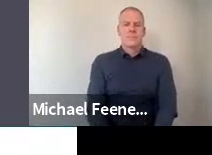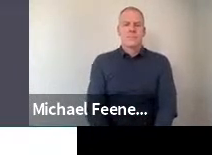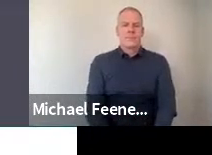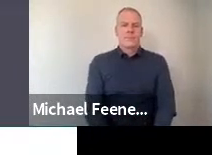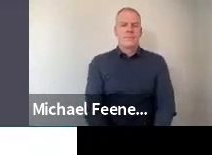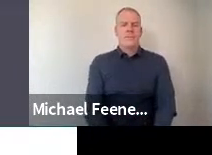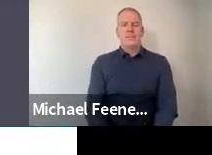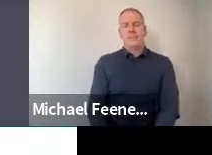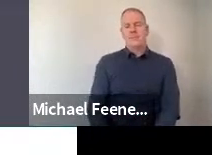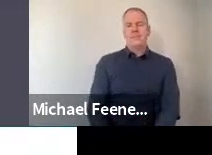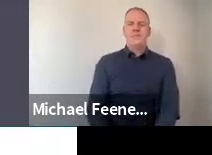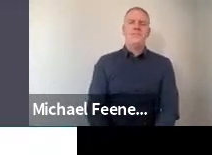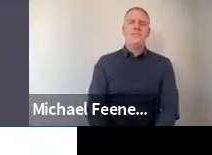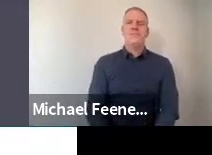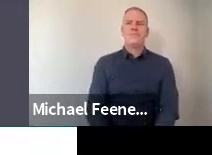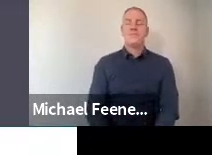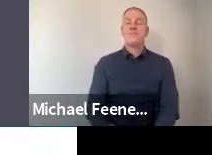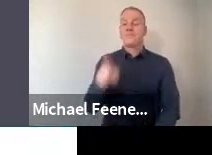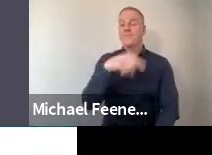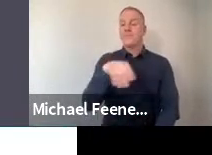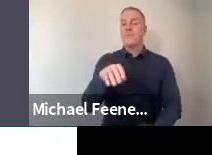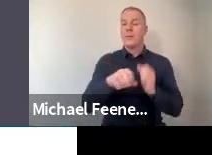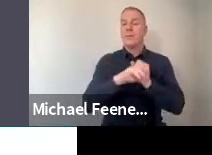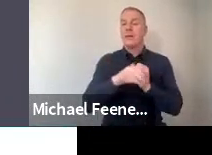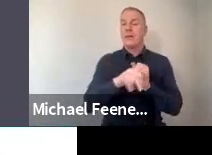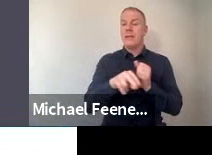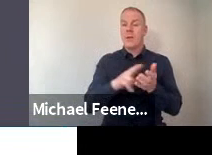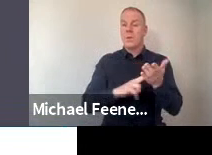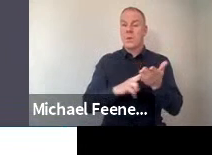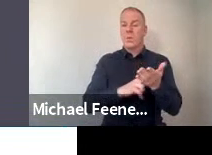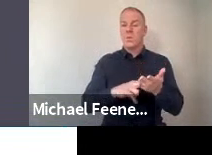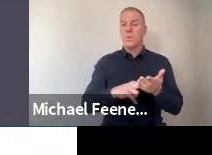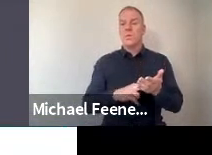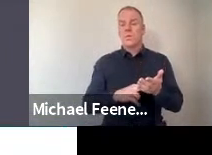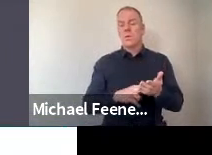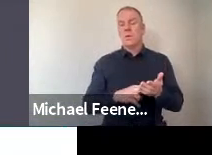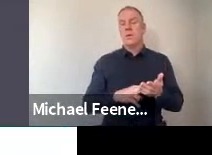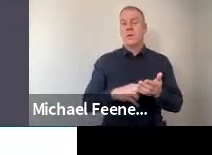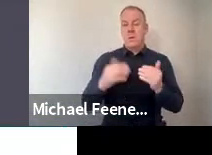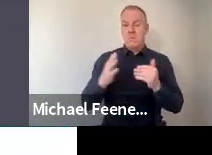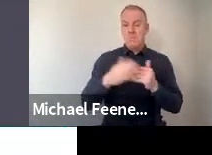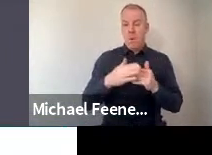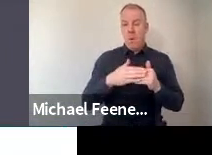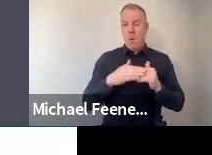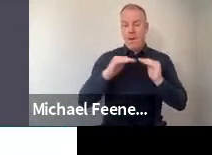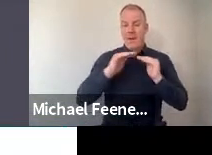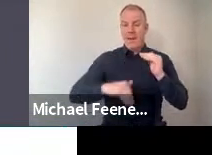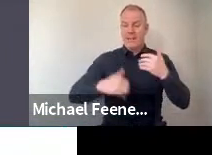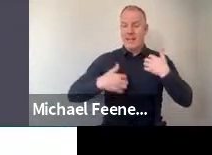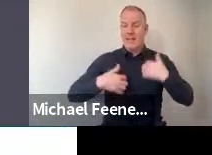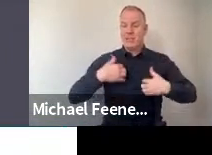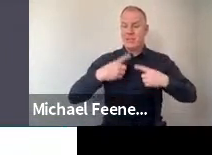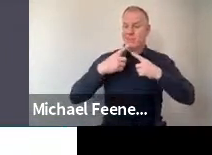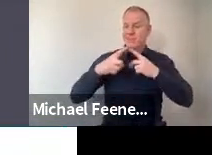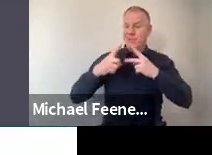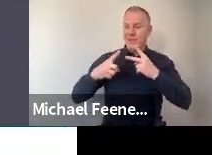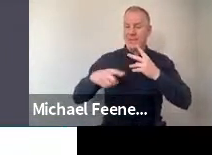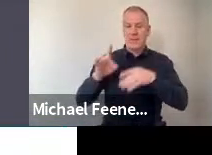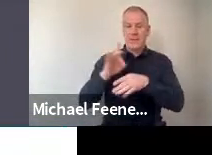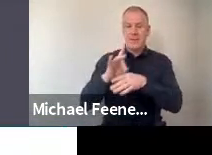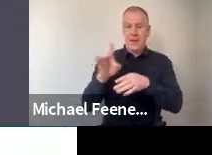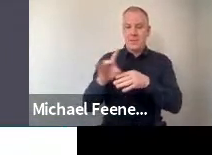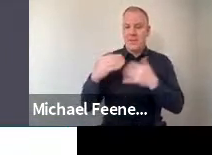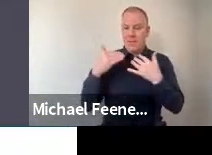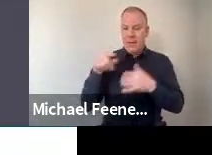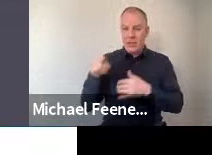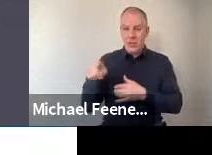COVID-19 media consumption, we asked whether people have been more or less interested in different kinds of